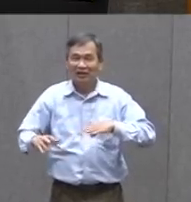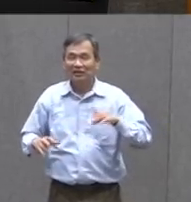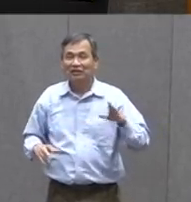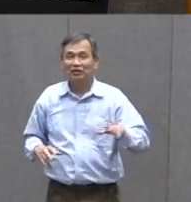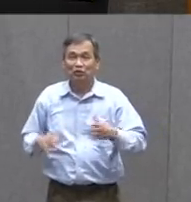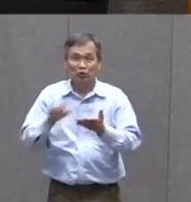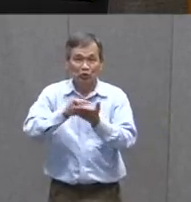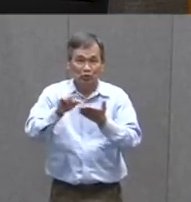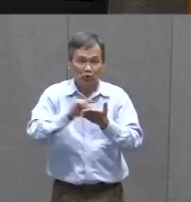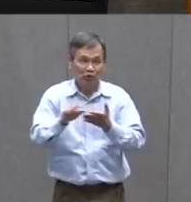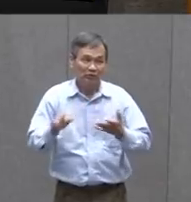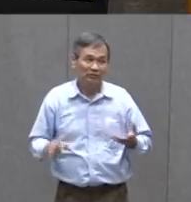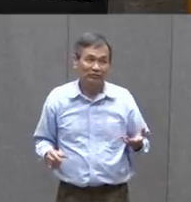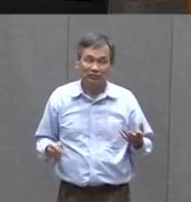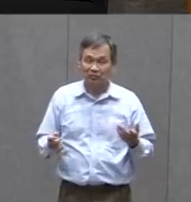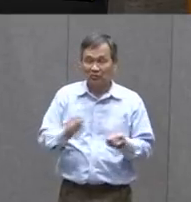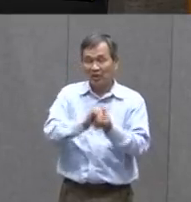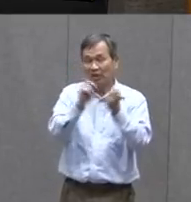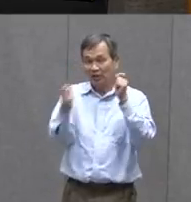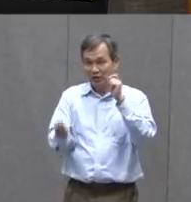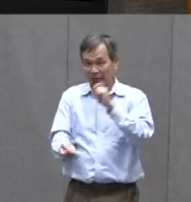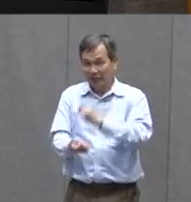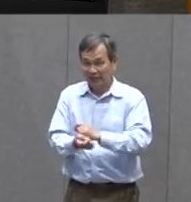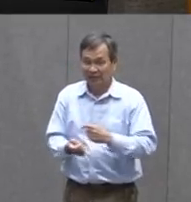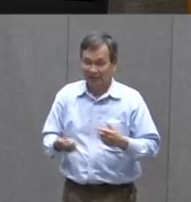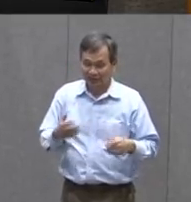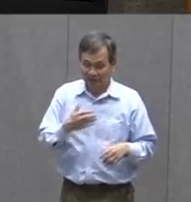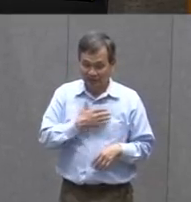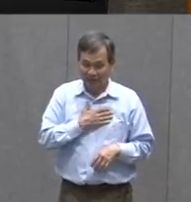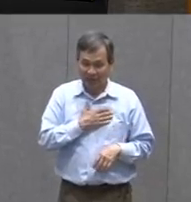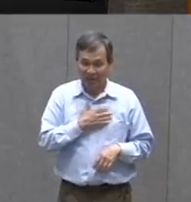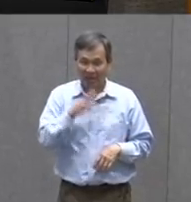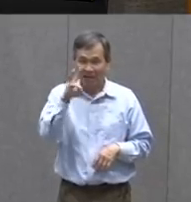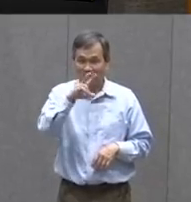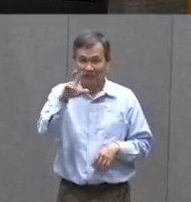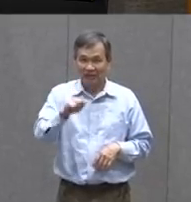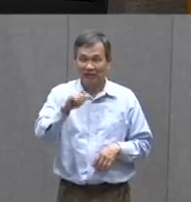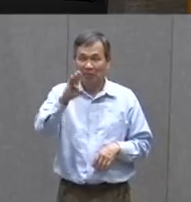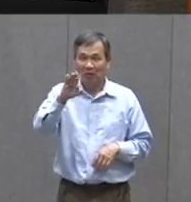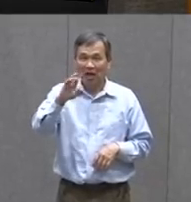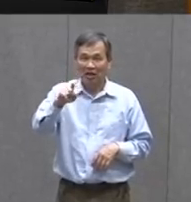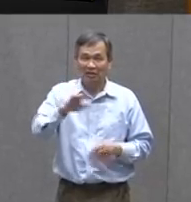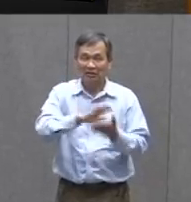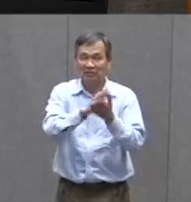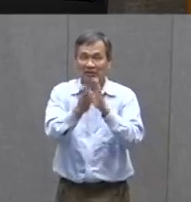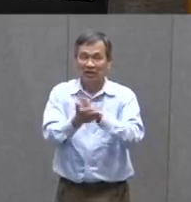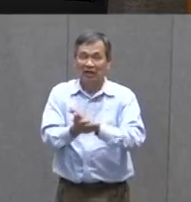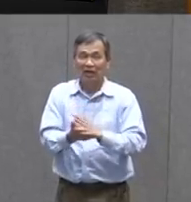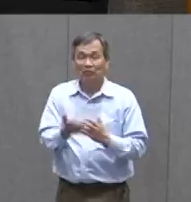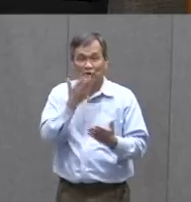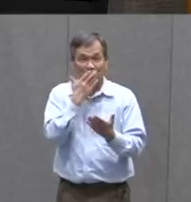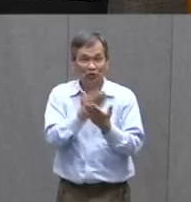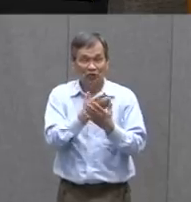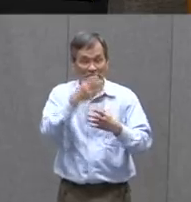And I Can Turn It Into A Pretty Good Looking Inside Of